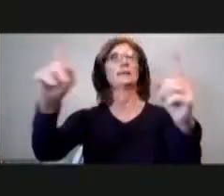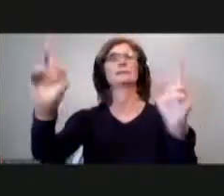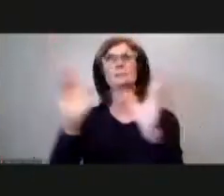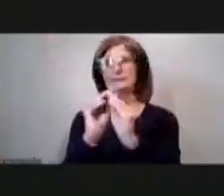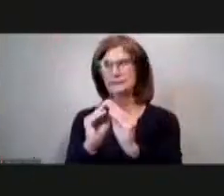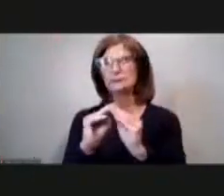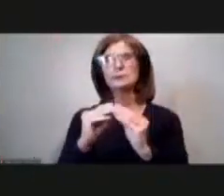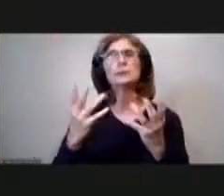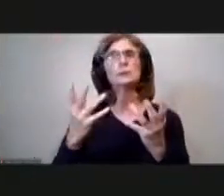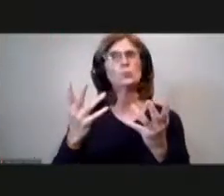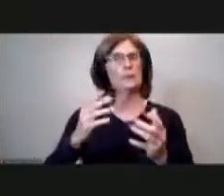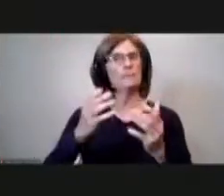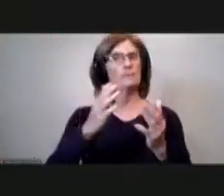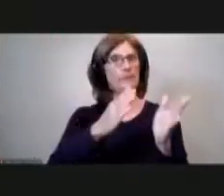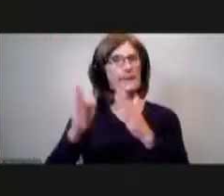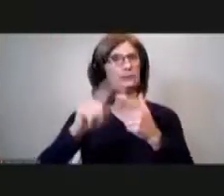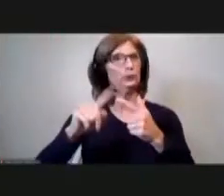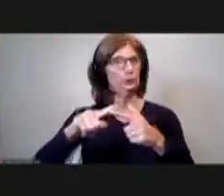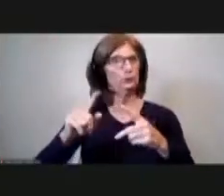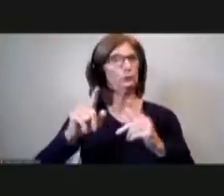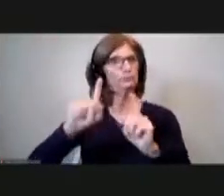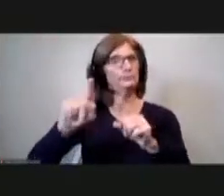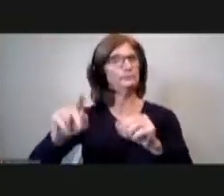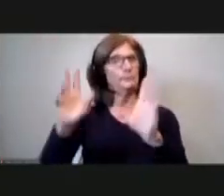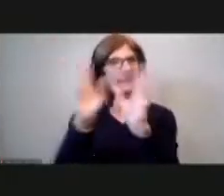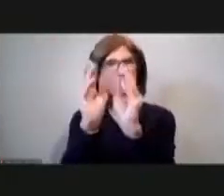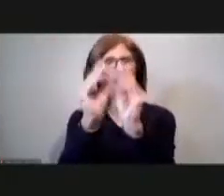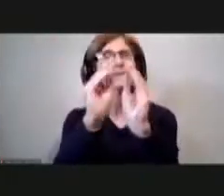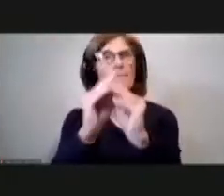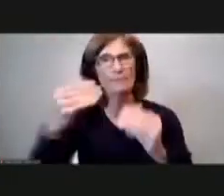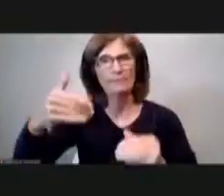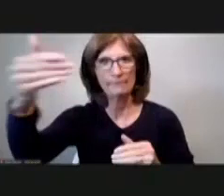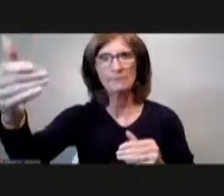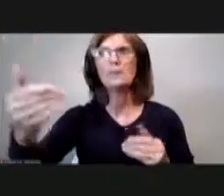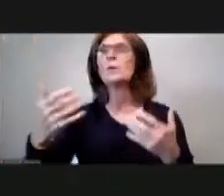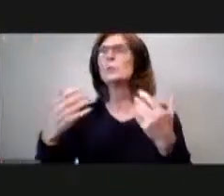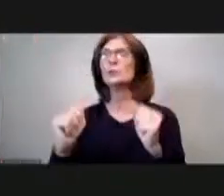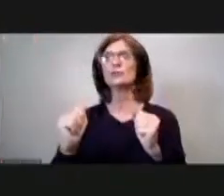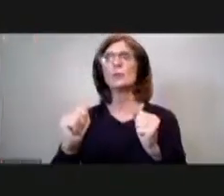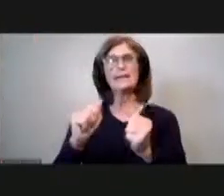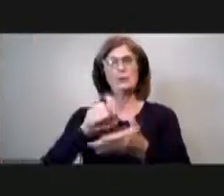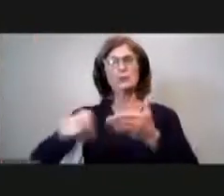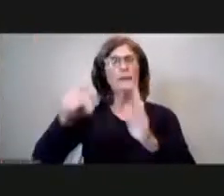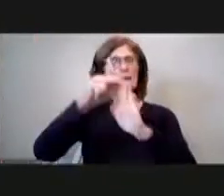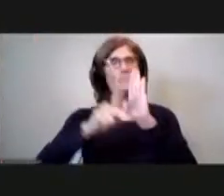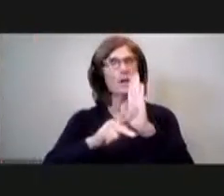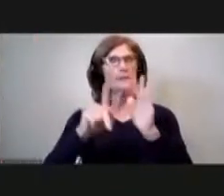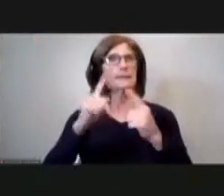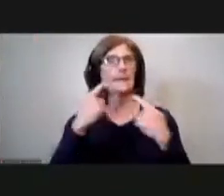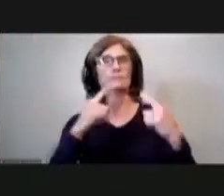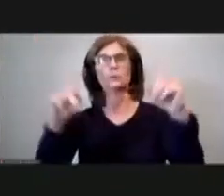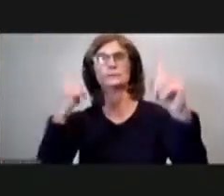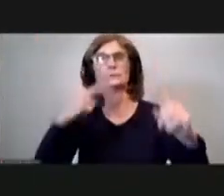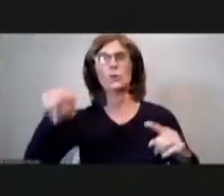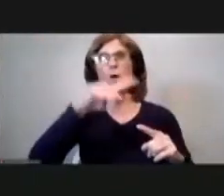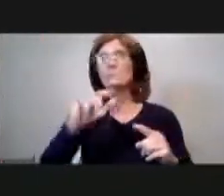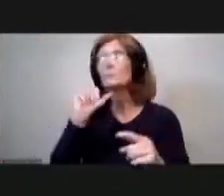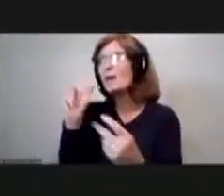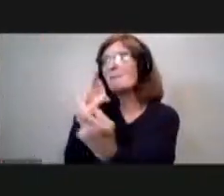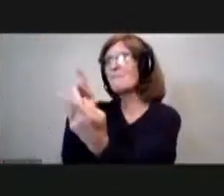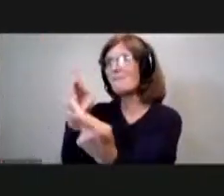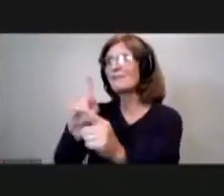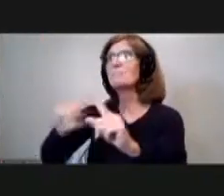practice for them we're trying to craft the policy so that it works for everyone we're not perfect but we're trying to get there